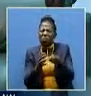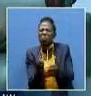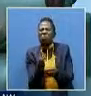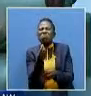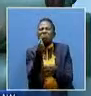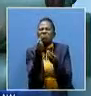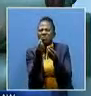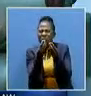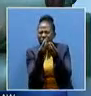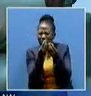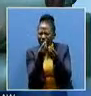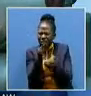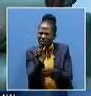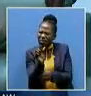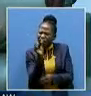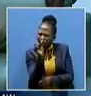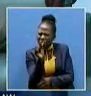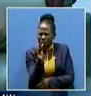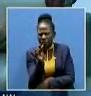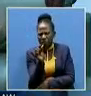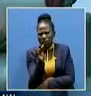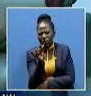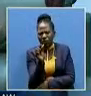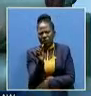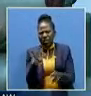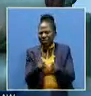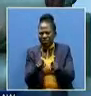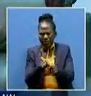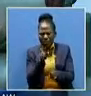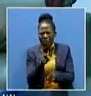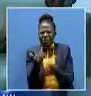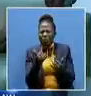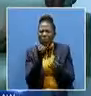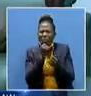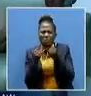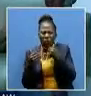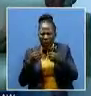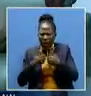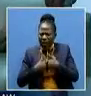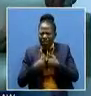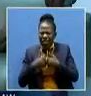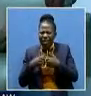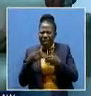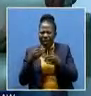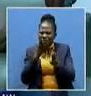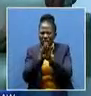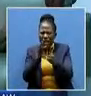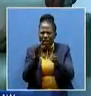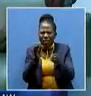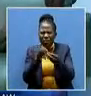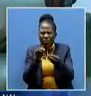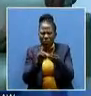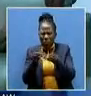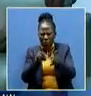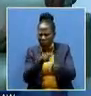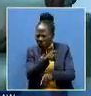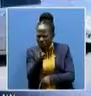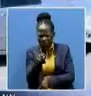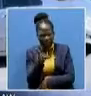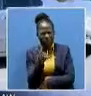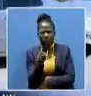Over a matter that they're not a danger to society or a danger to whoever, whatever offense they've committed.